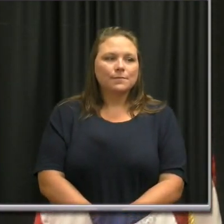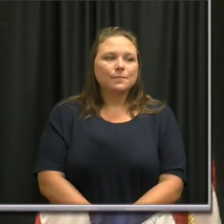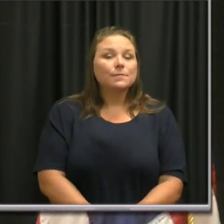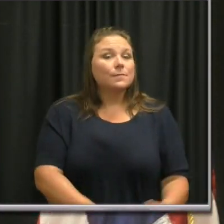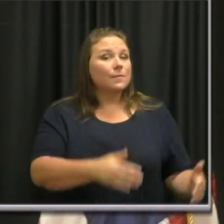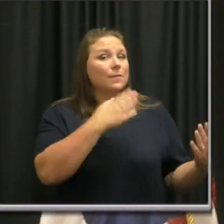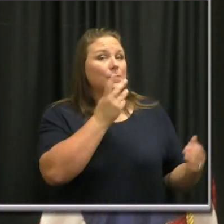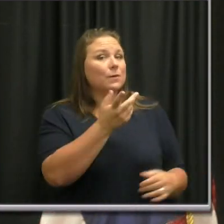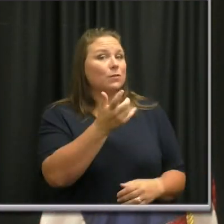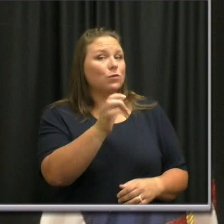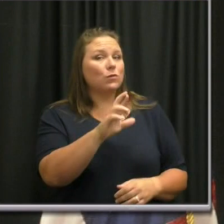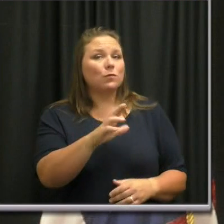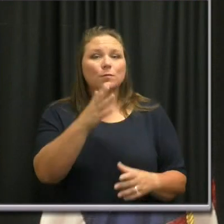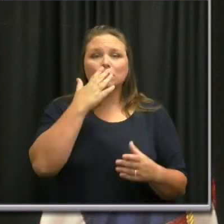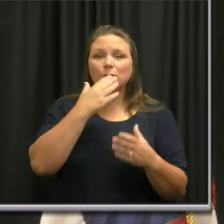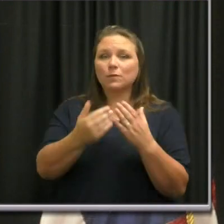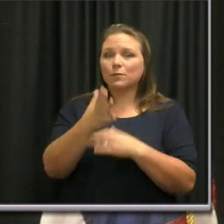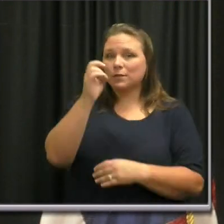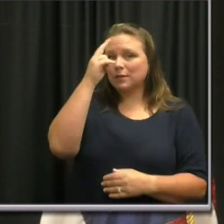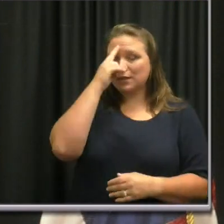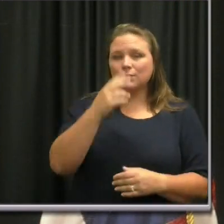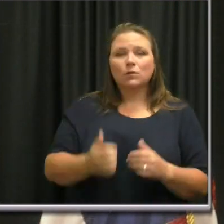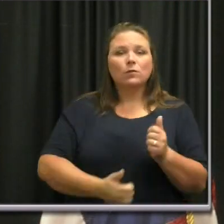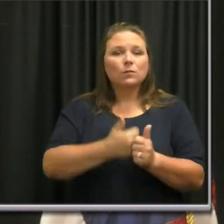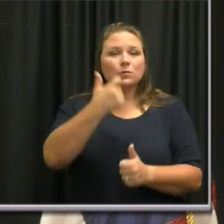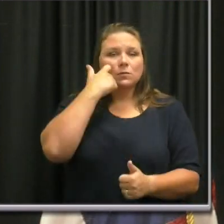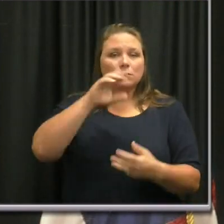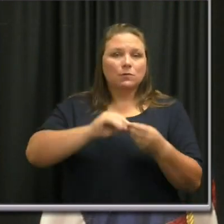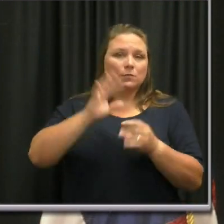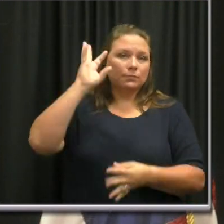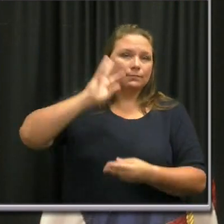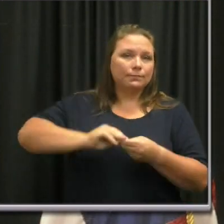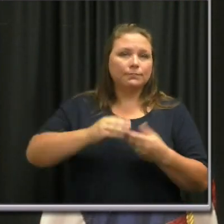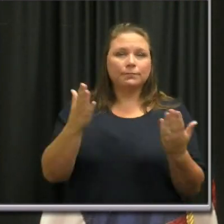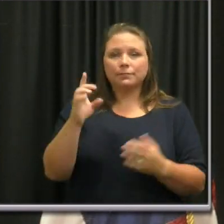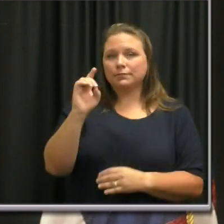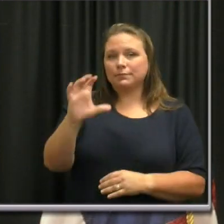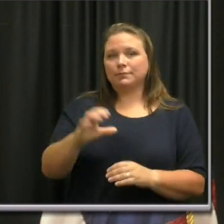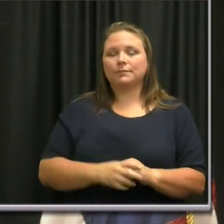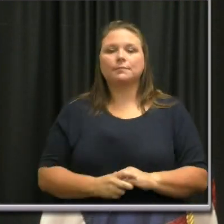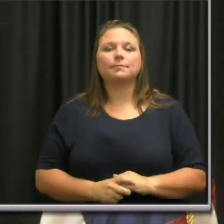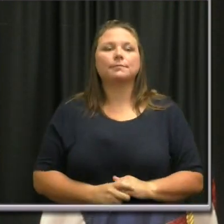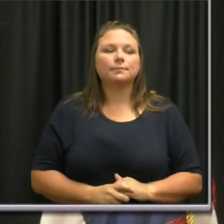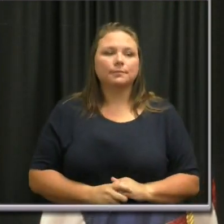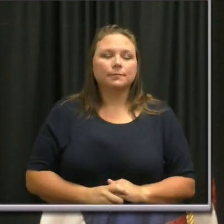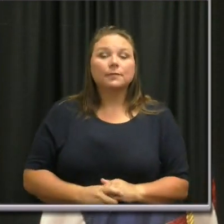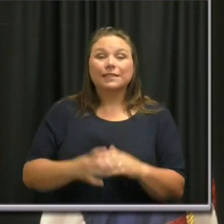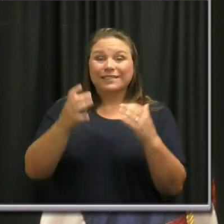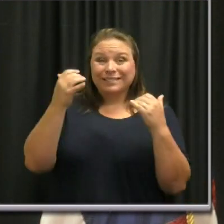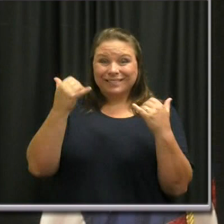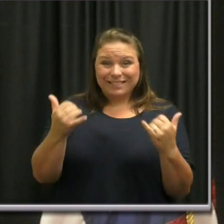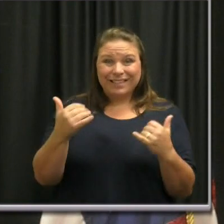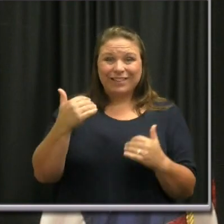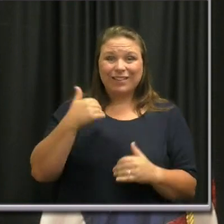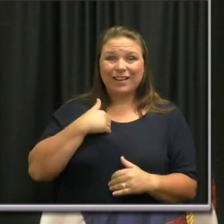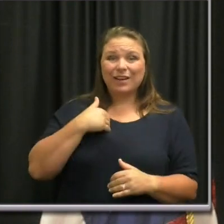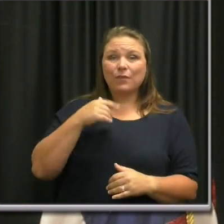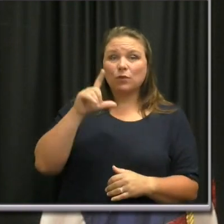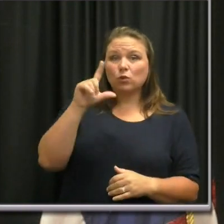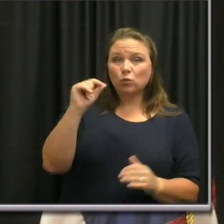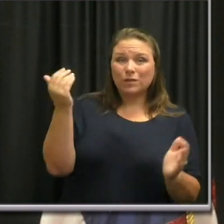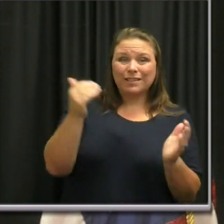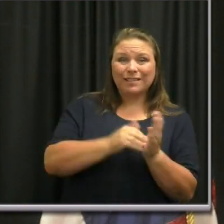Thank you Mayor Cooper and good morning Nashville. Here's the latest on coronavirus in Davidson County. We now have 20